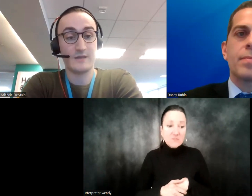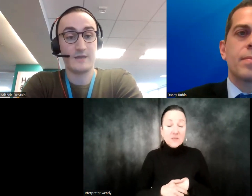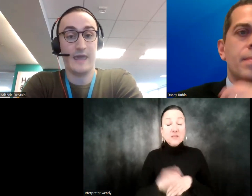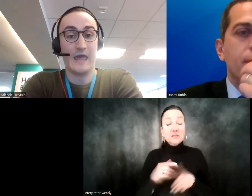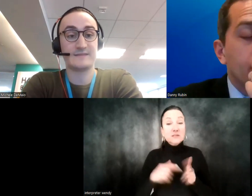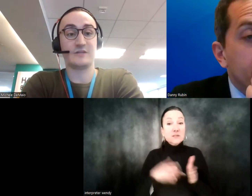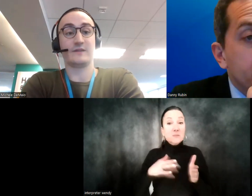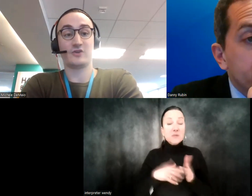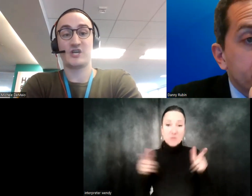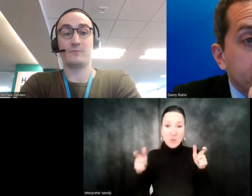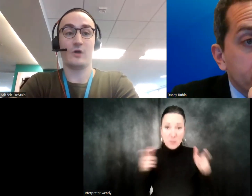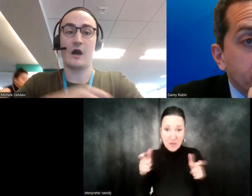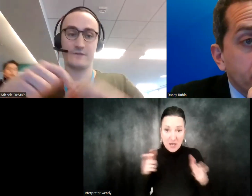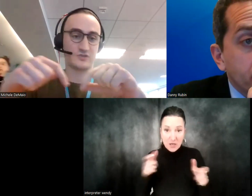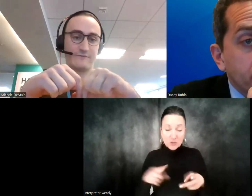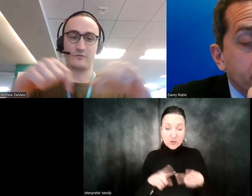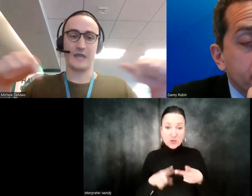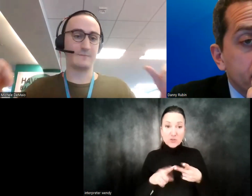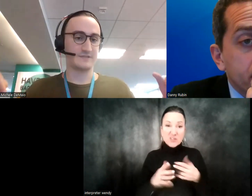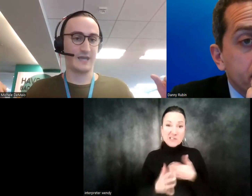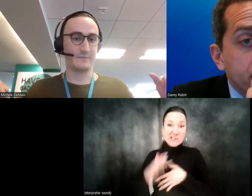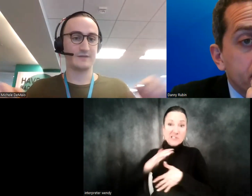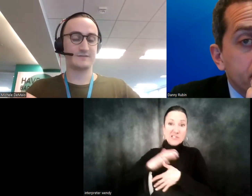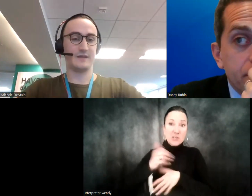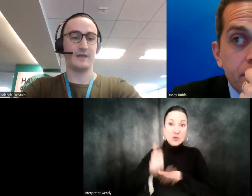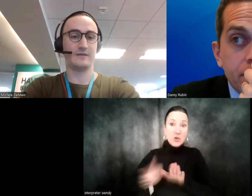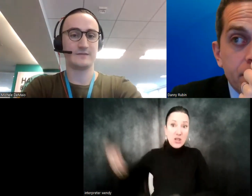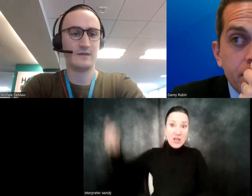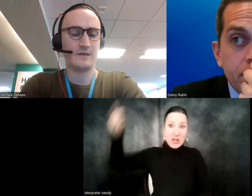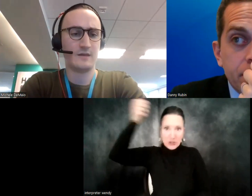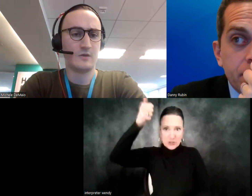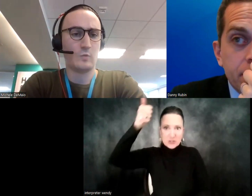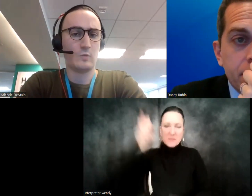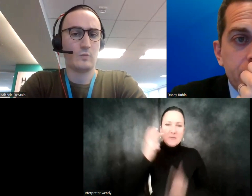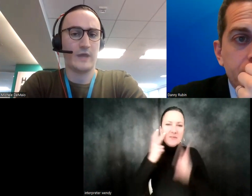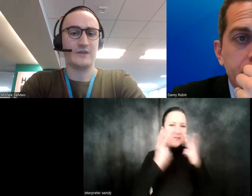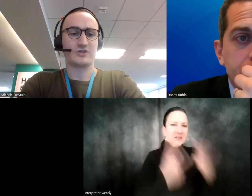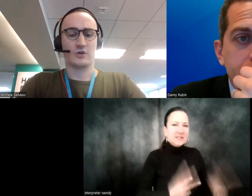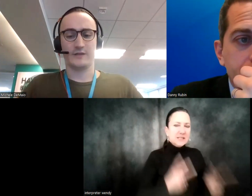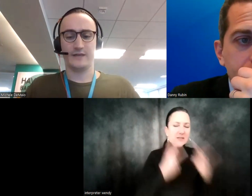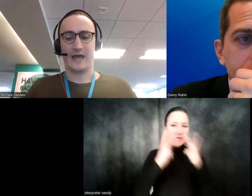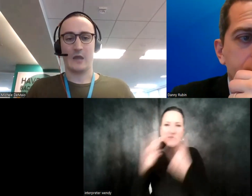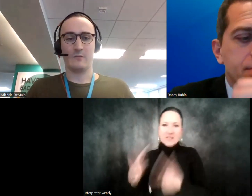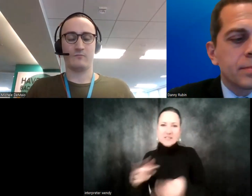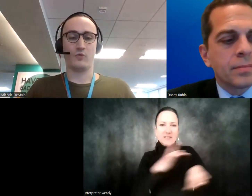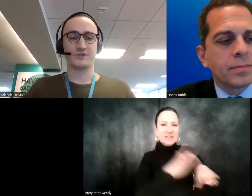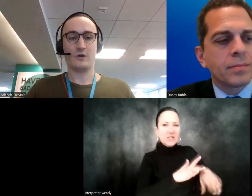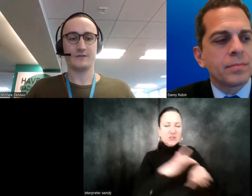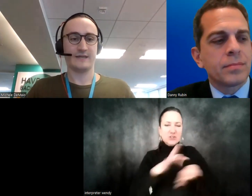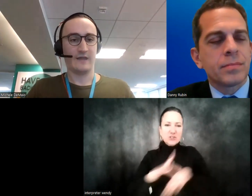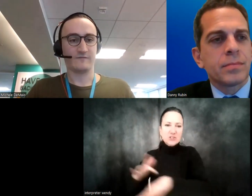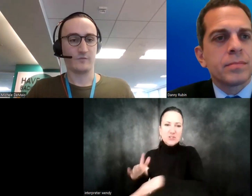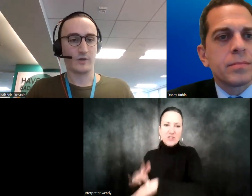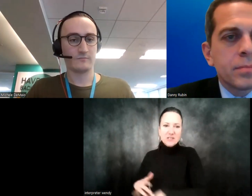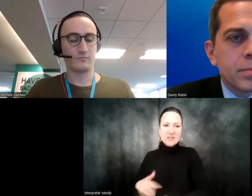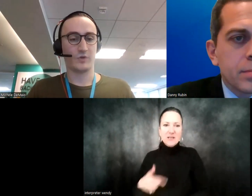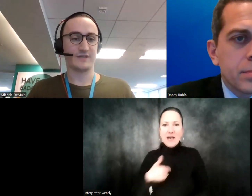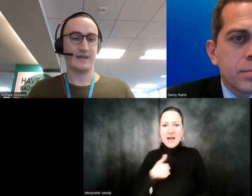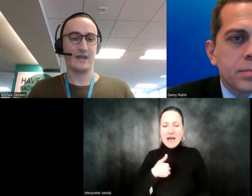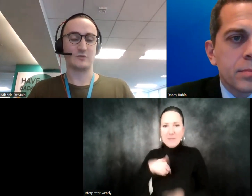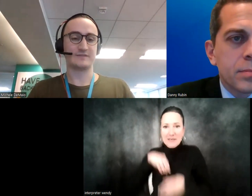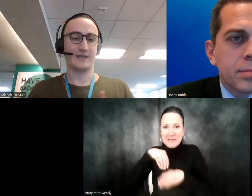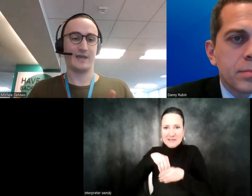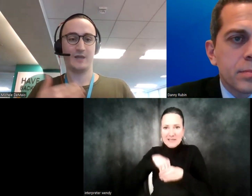and senior leadership will often travel from campus to campus. And internally, like, I'm what's called, like, an L4,